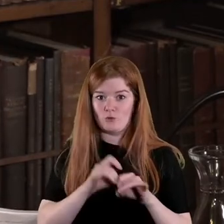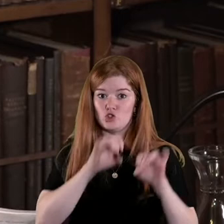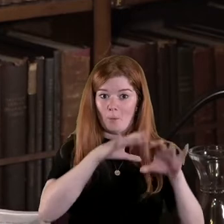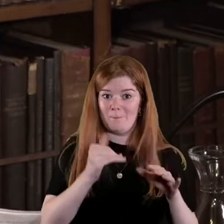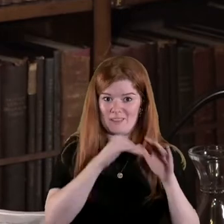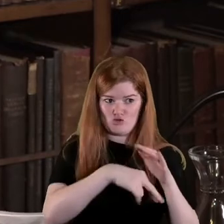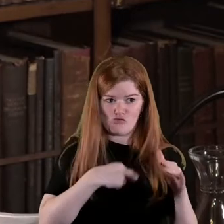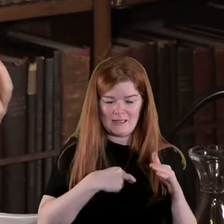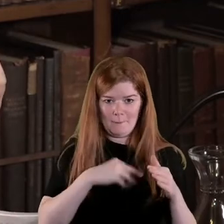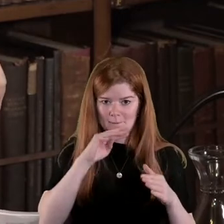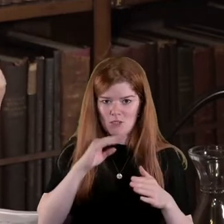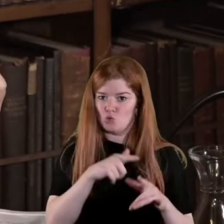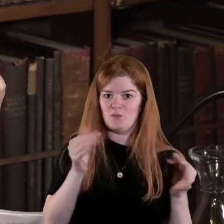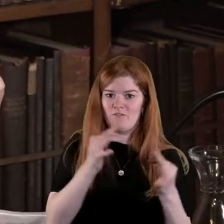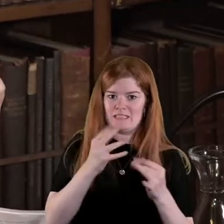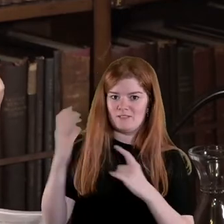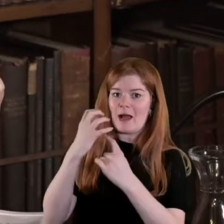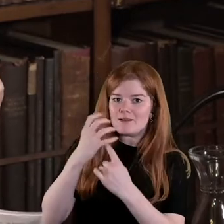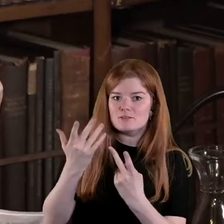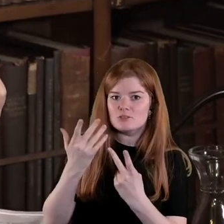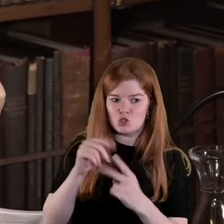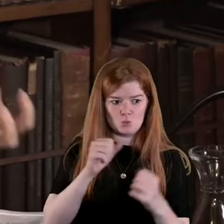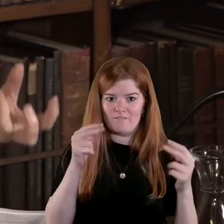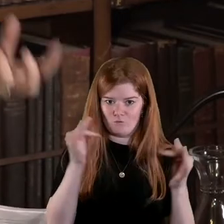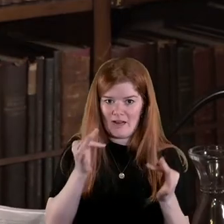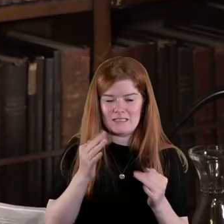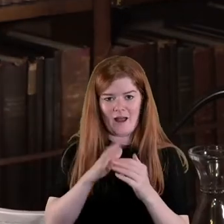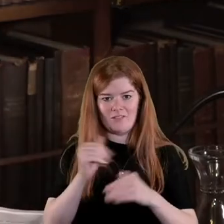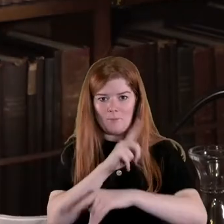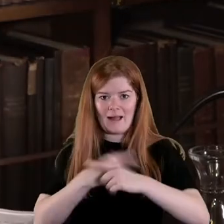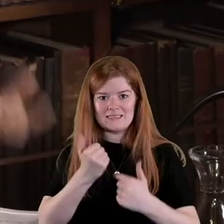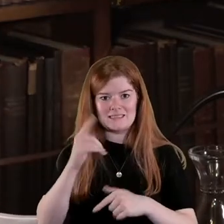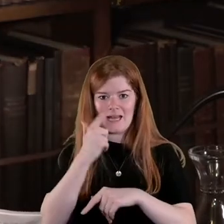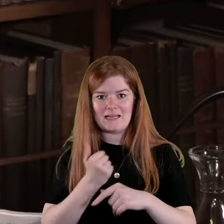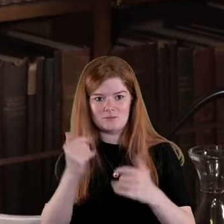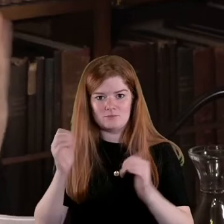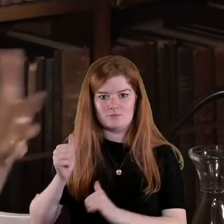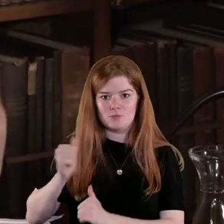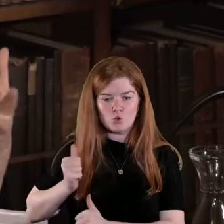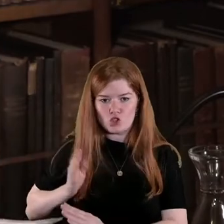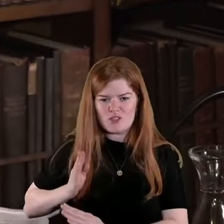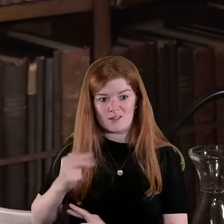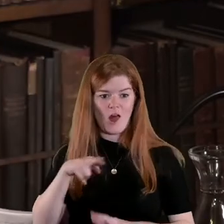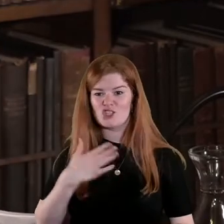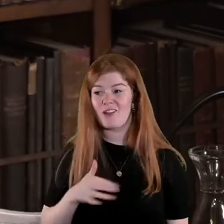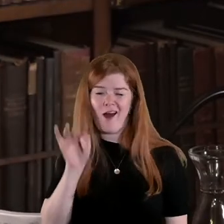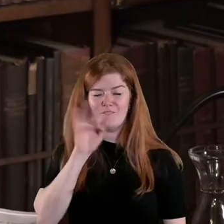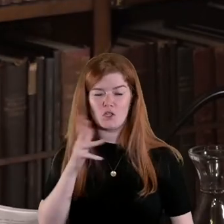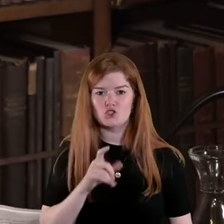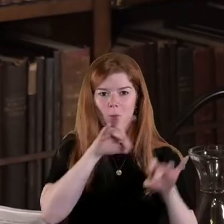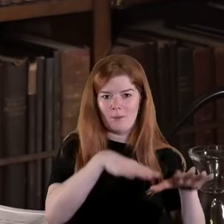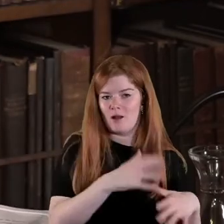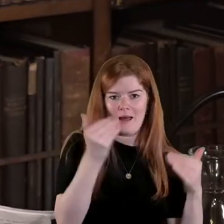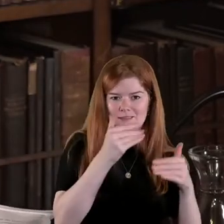being attacked you know for the fear of the Black and Tans it wasn't just something that was done for kind of fun it